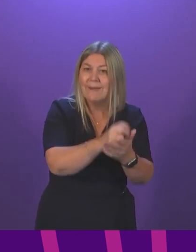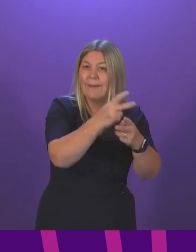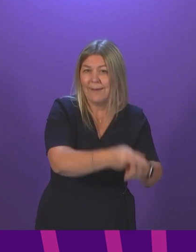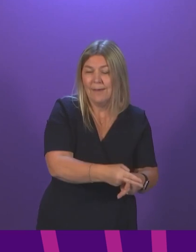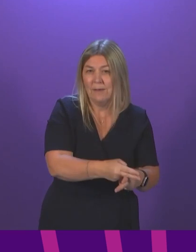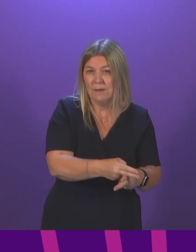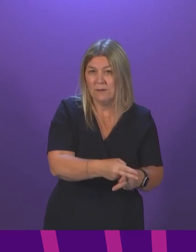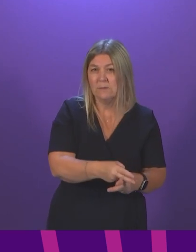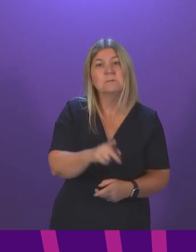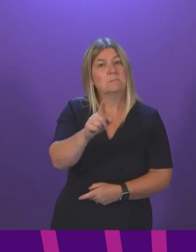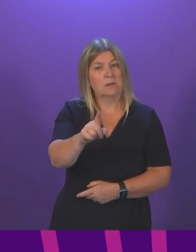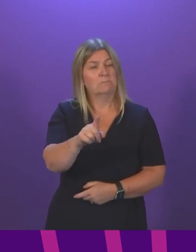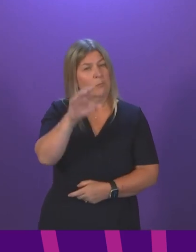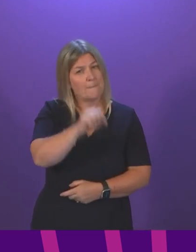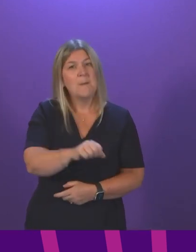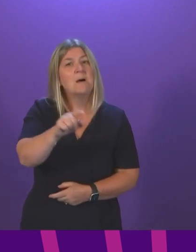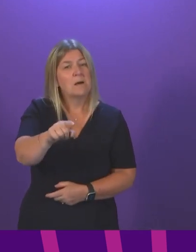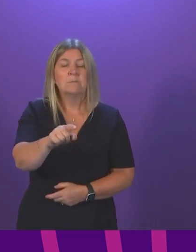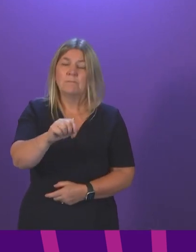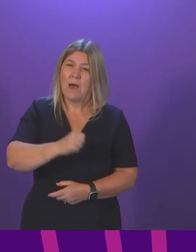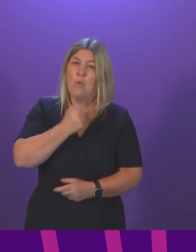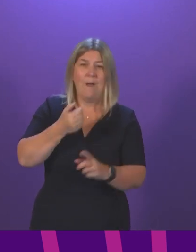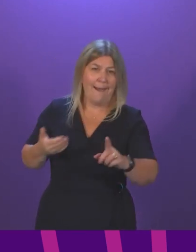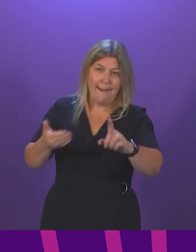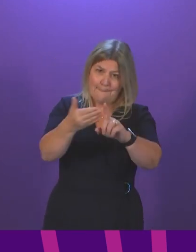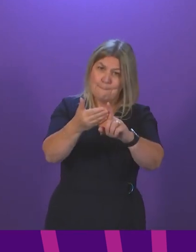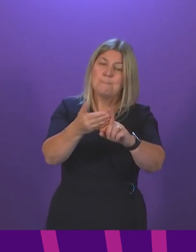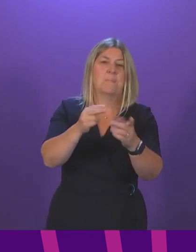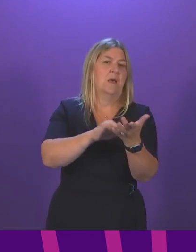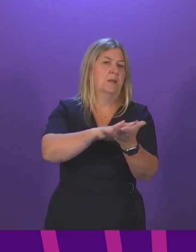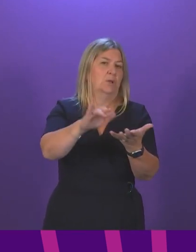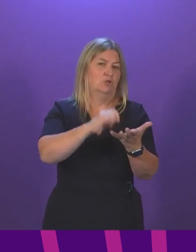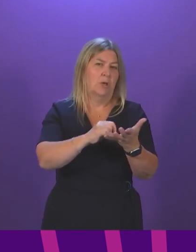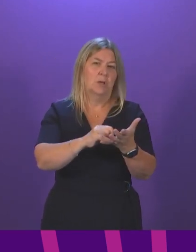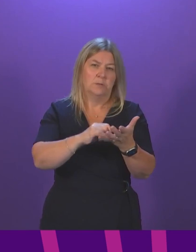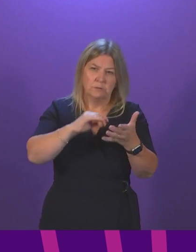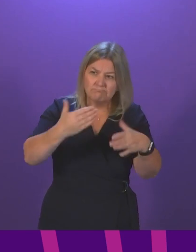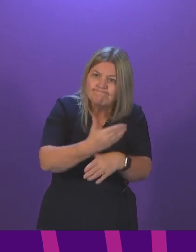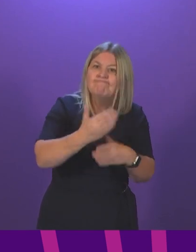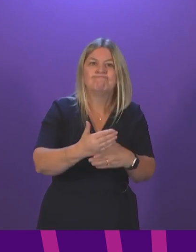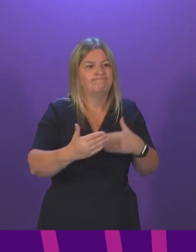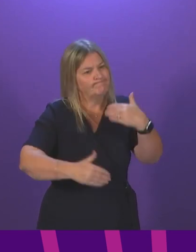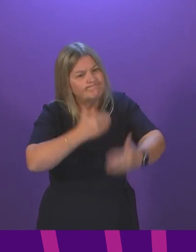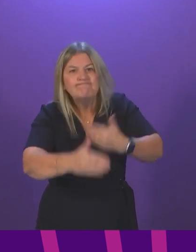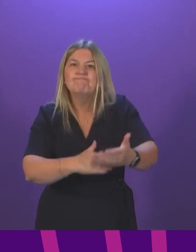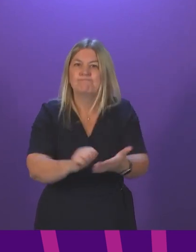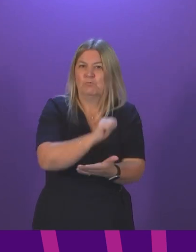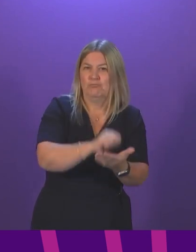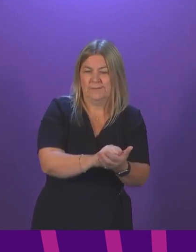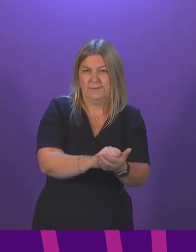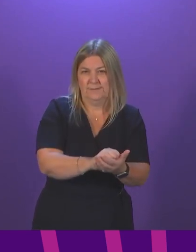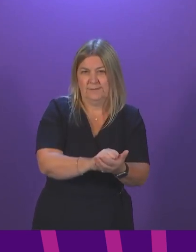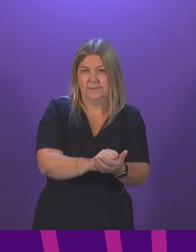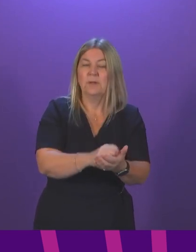But B, no doubt that our objective is to get the health service operating again in a way that it can deal with